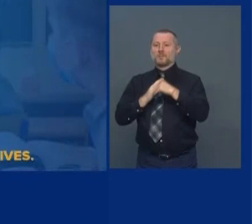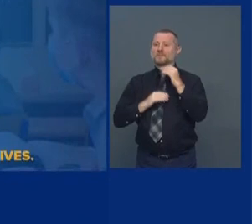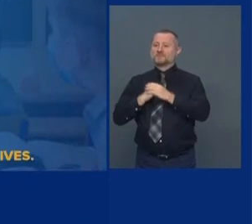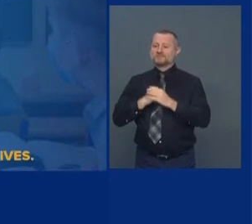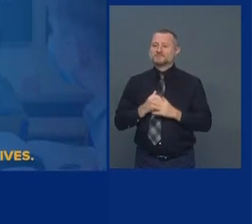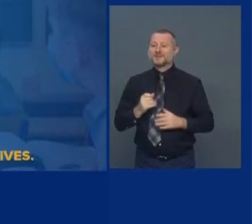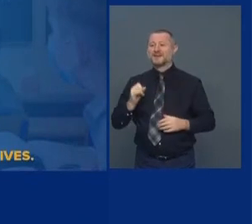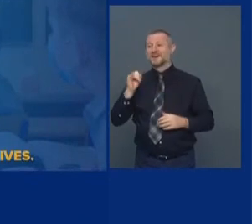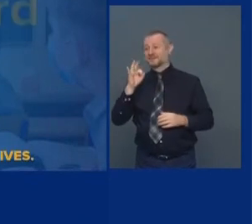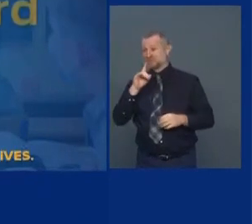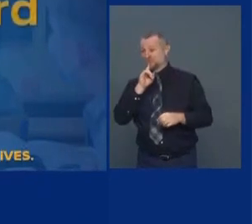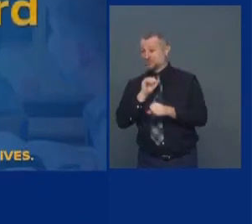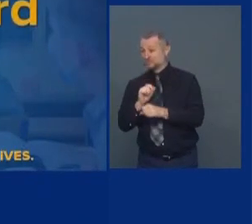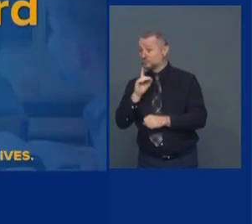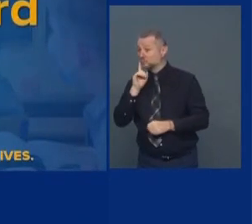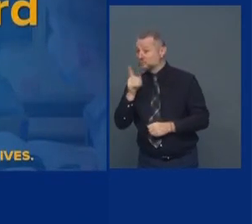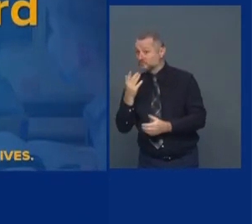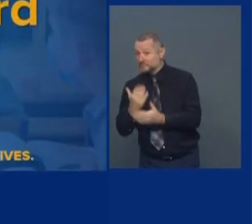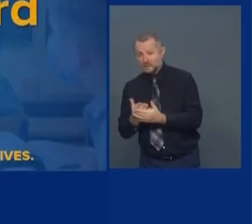political fact, but a real fact.